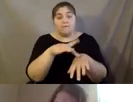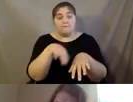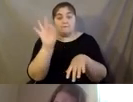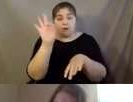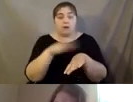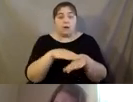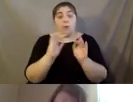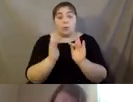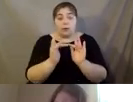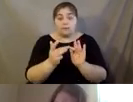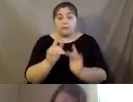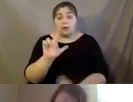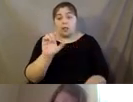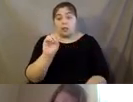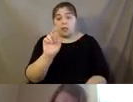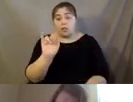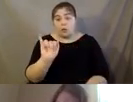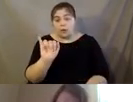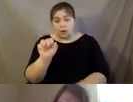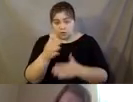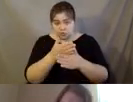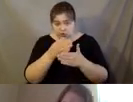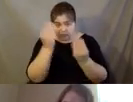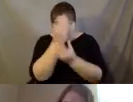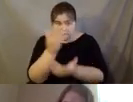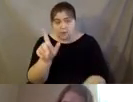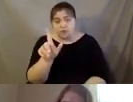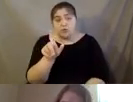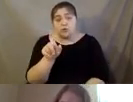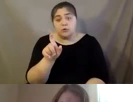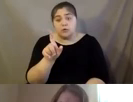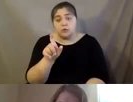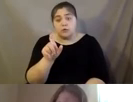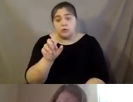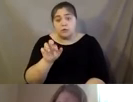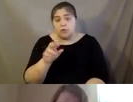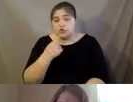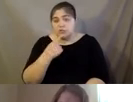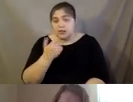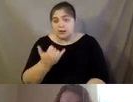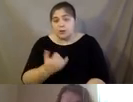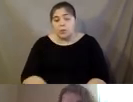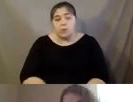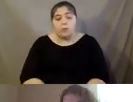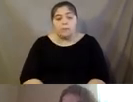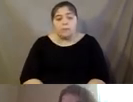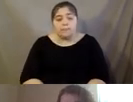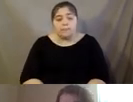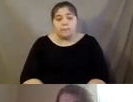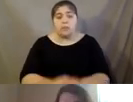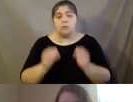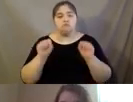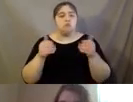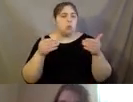Lori DiCaprio Lee, are you sharing our contact information? Should I just say it right now? Go ahead and say it.